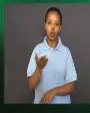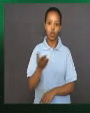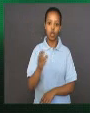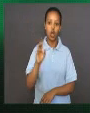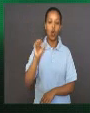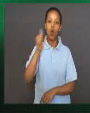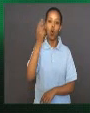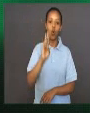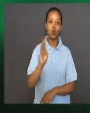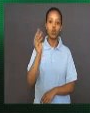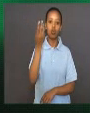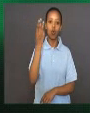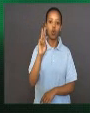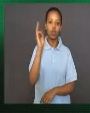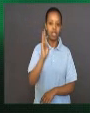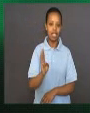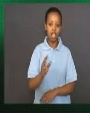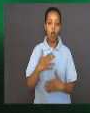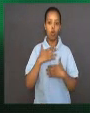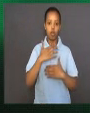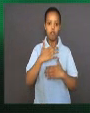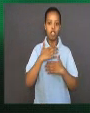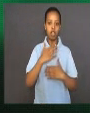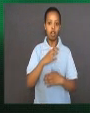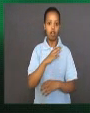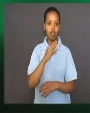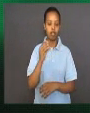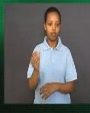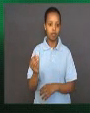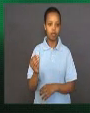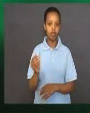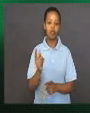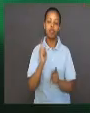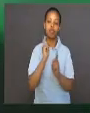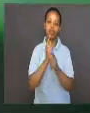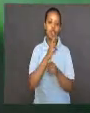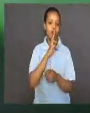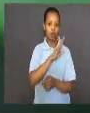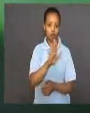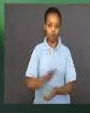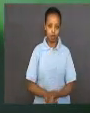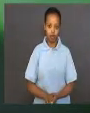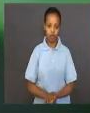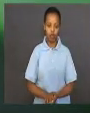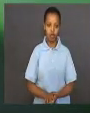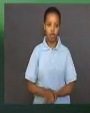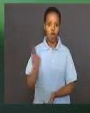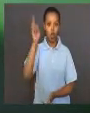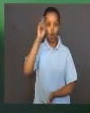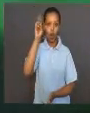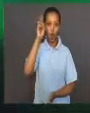And respiration, and you are correct. Van Leeuwenhoek